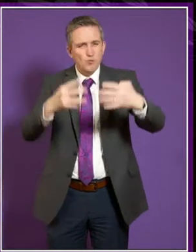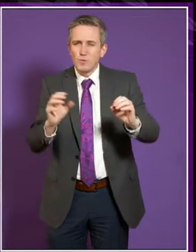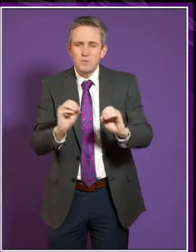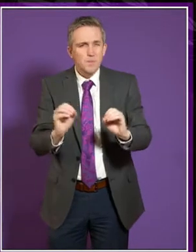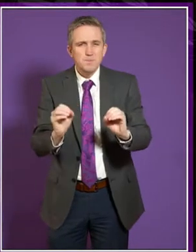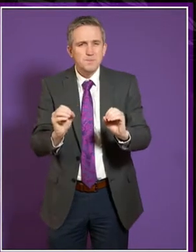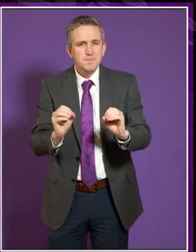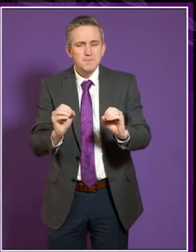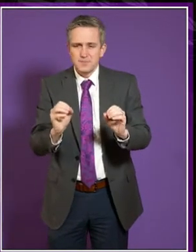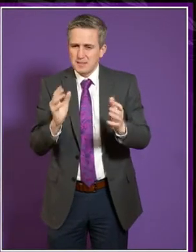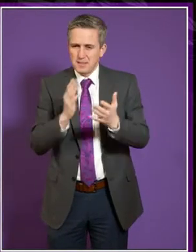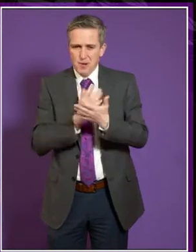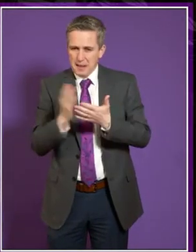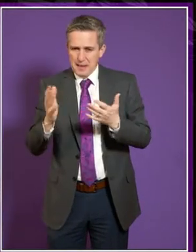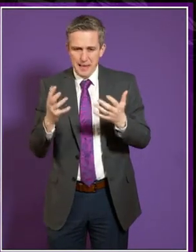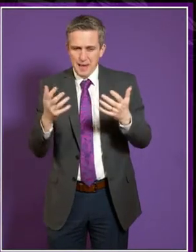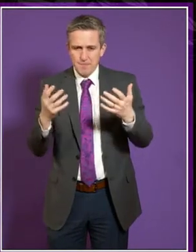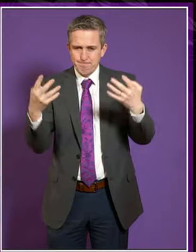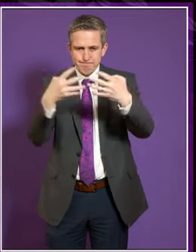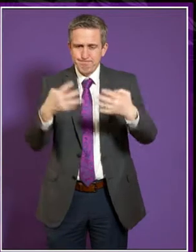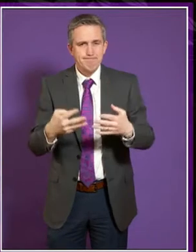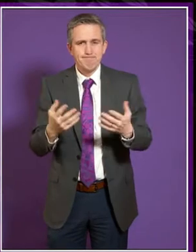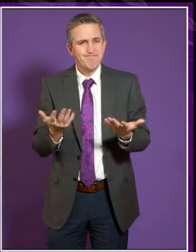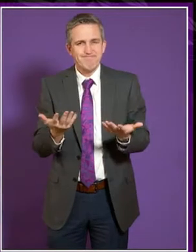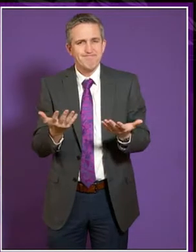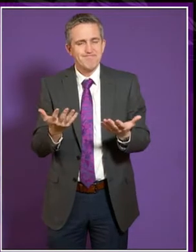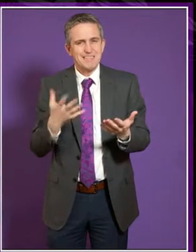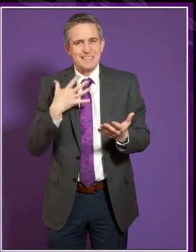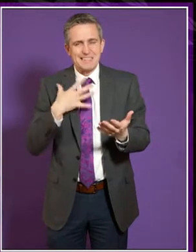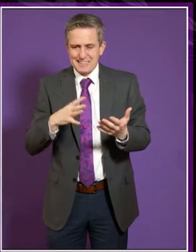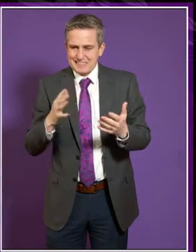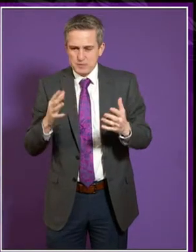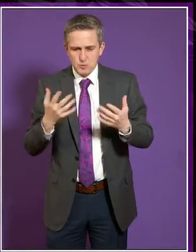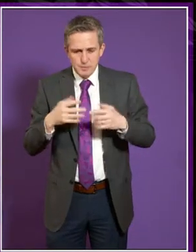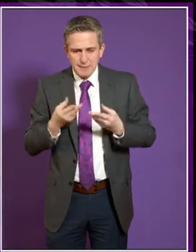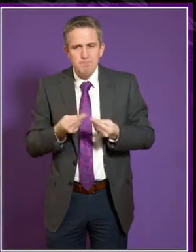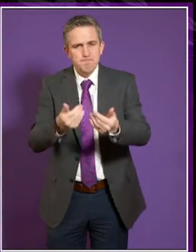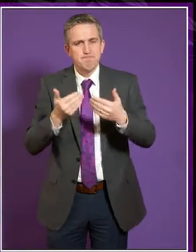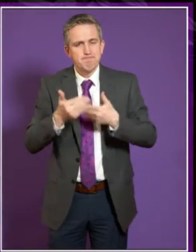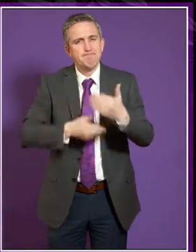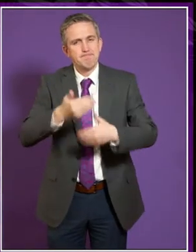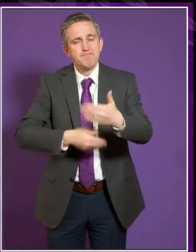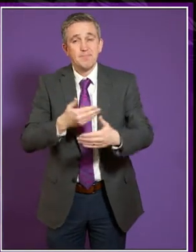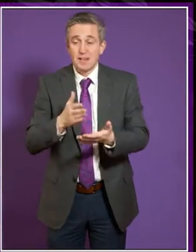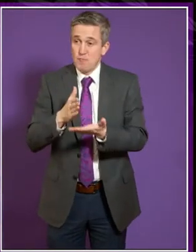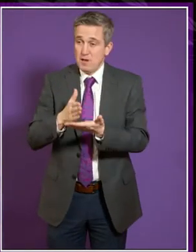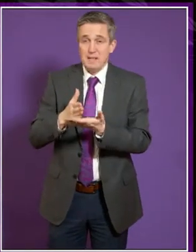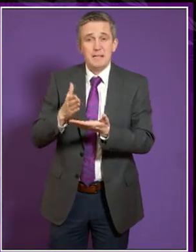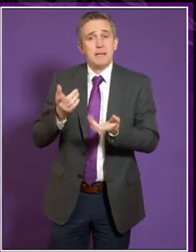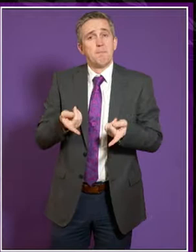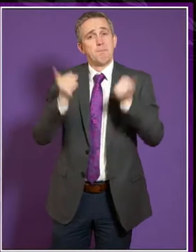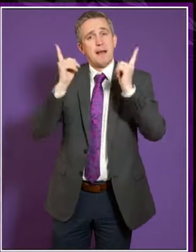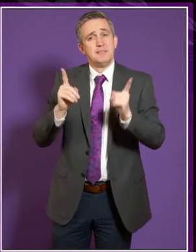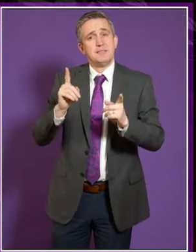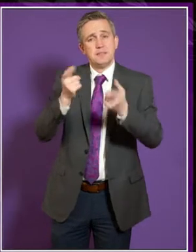And it's not always clear how they all kind of add up together. Now, I know ultimately that's a responsibility for the senior leadership of the